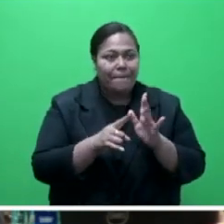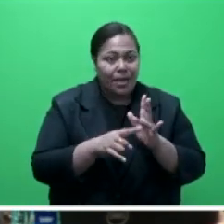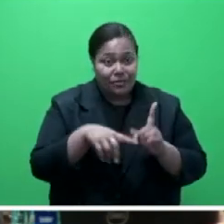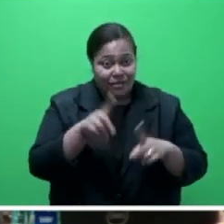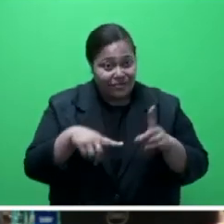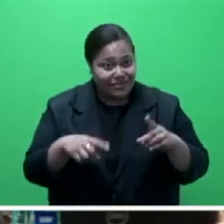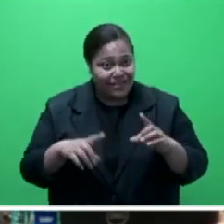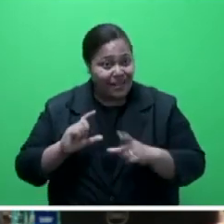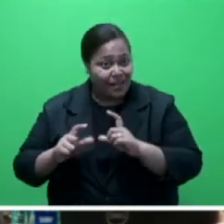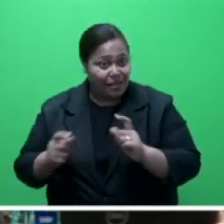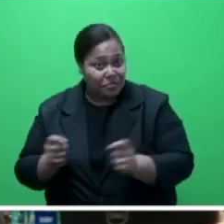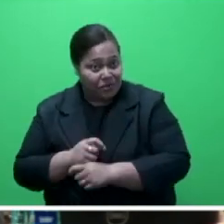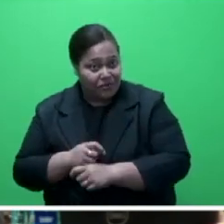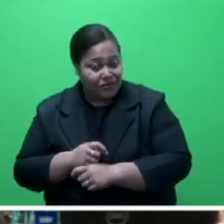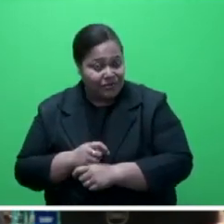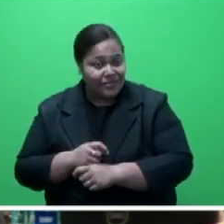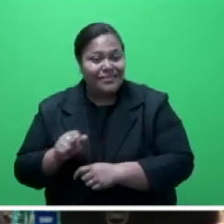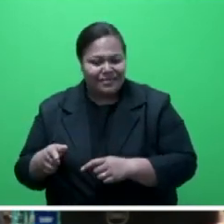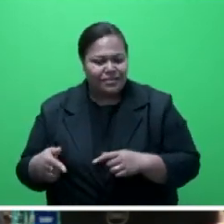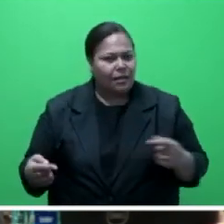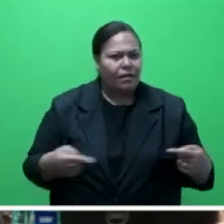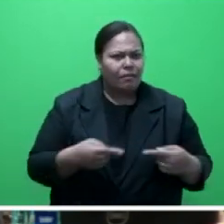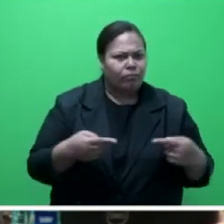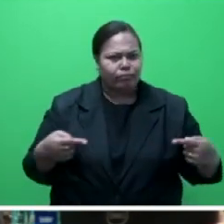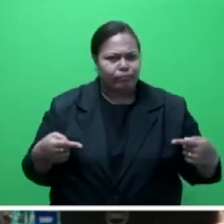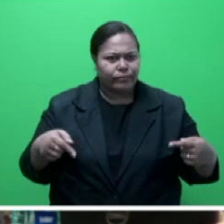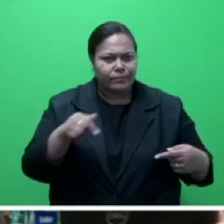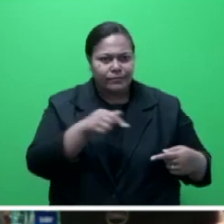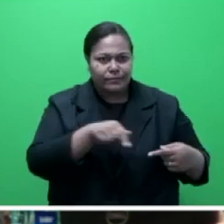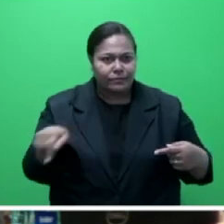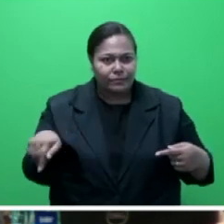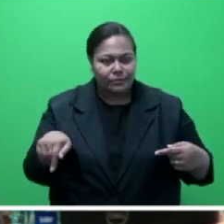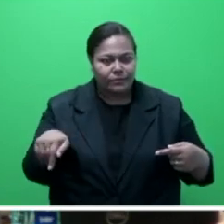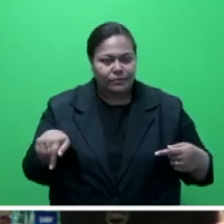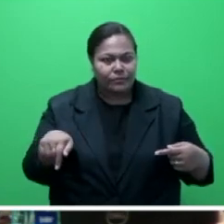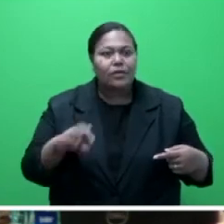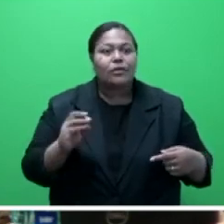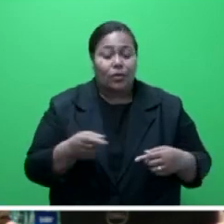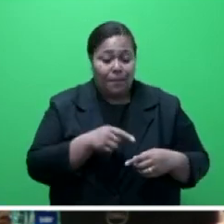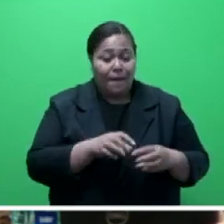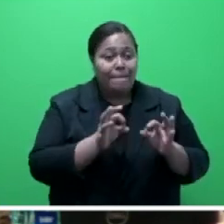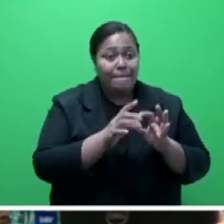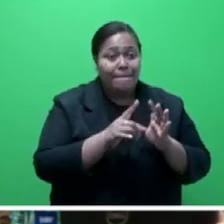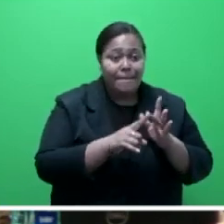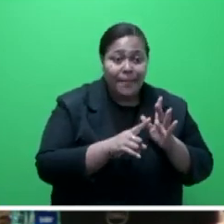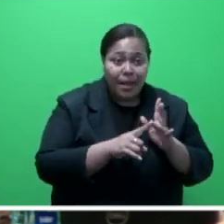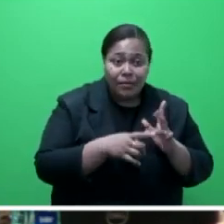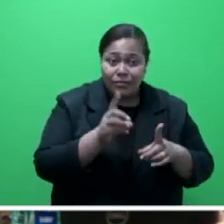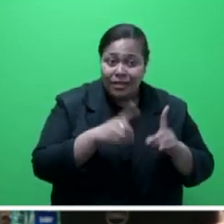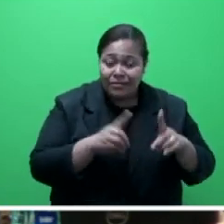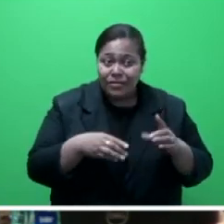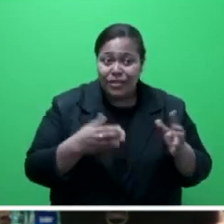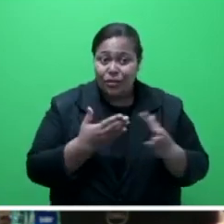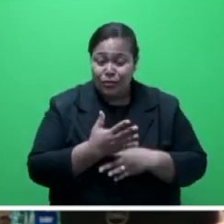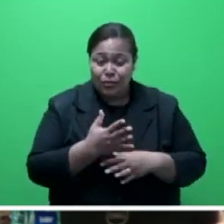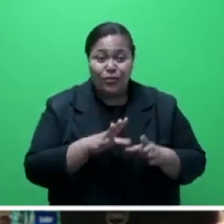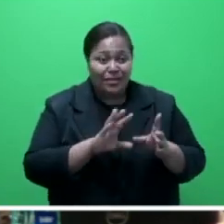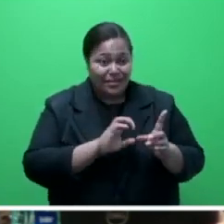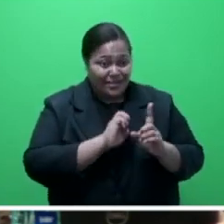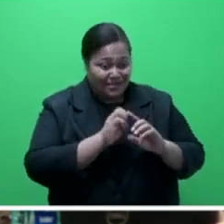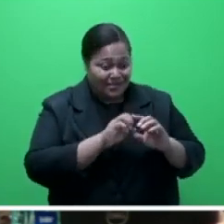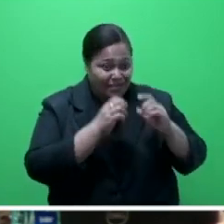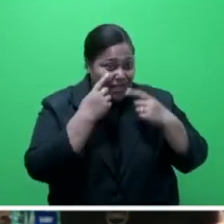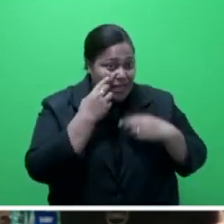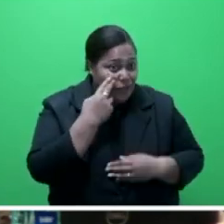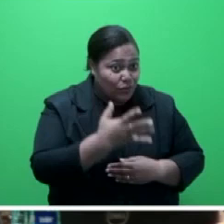Biodiversity is affected by climate change with negative consequences for human well-being, but biodiversity through the ecosystem services supports climate